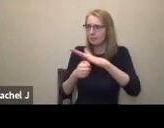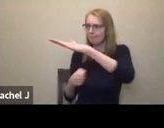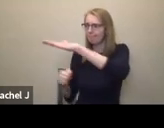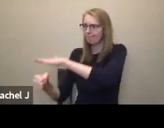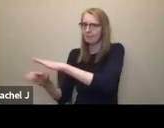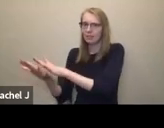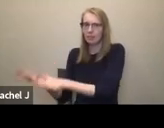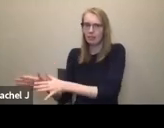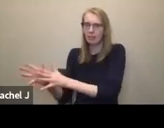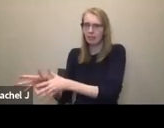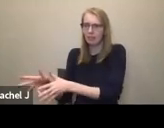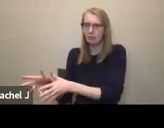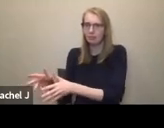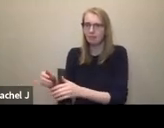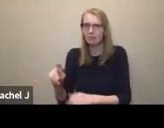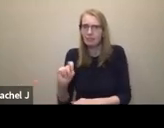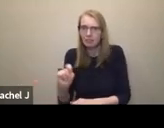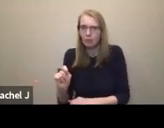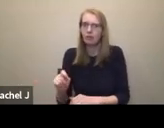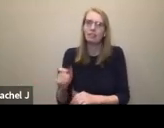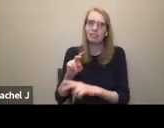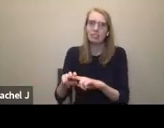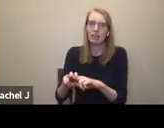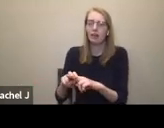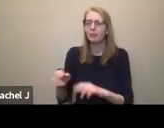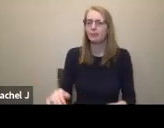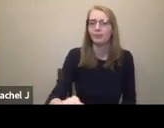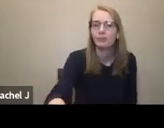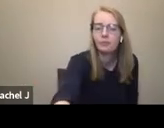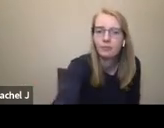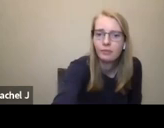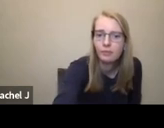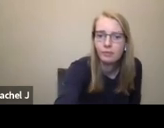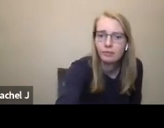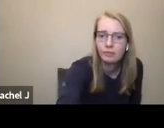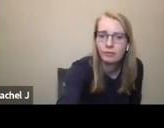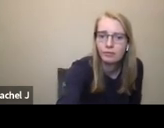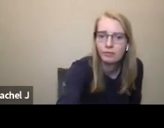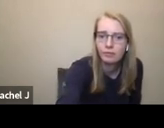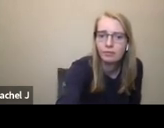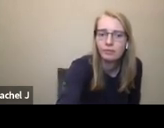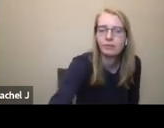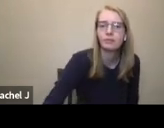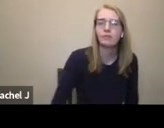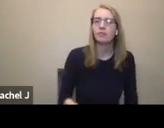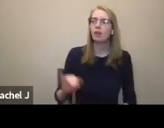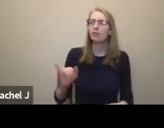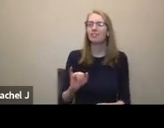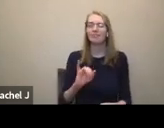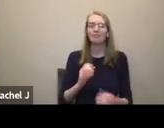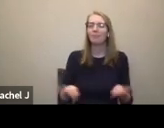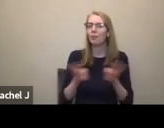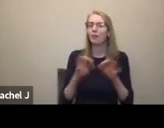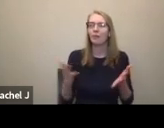why we talked at the beginning about these relational models of disability. The more you develop relationships with disabled patrons and the disabled